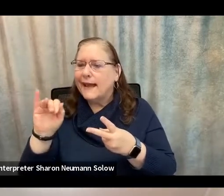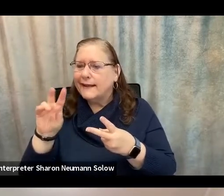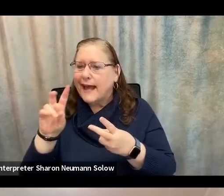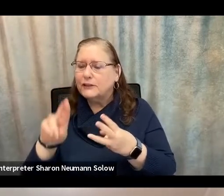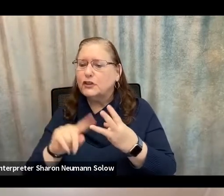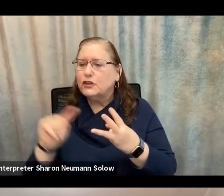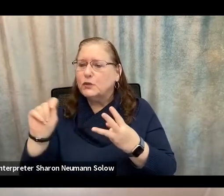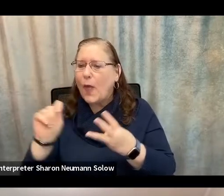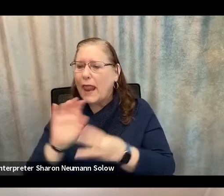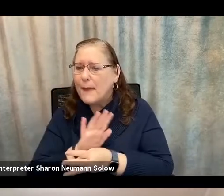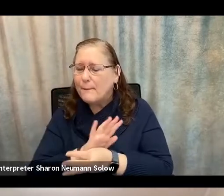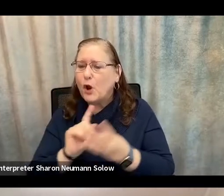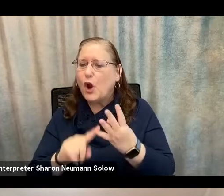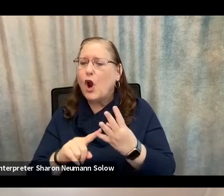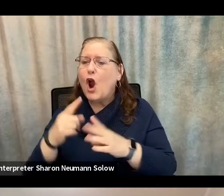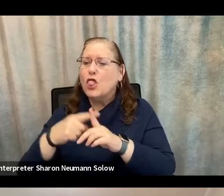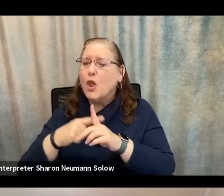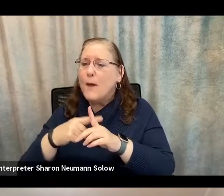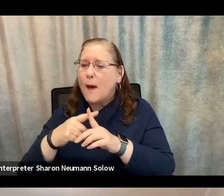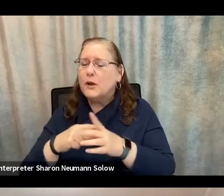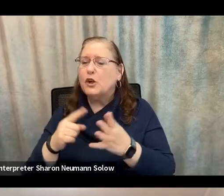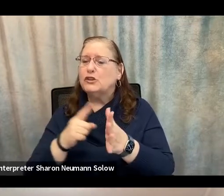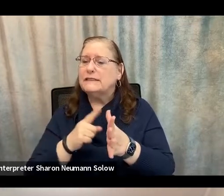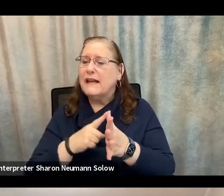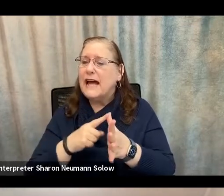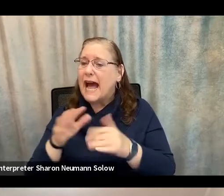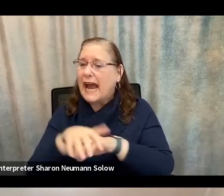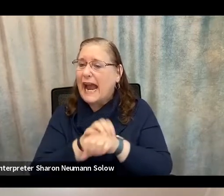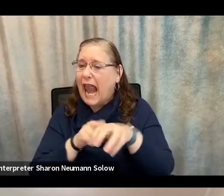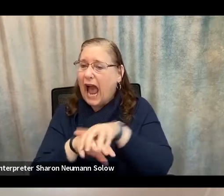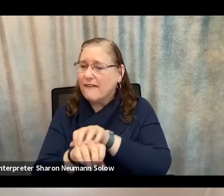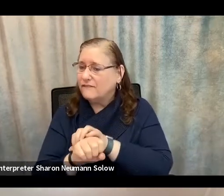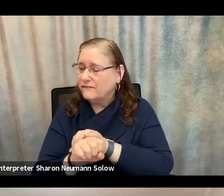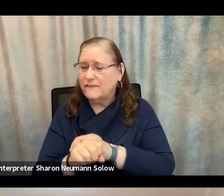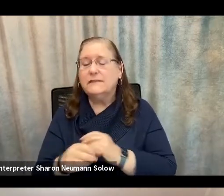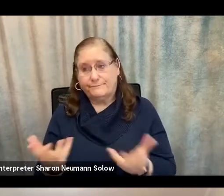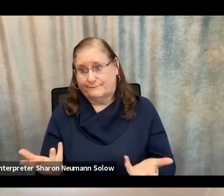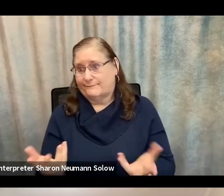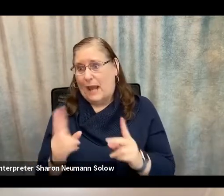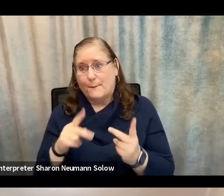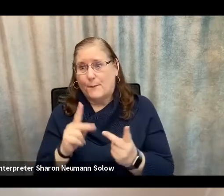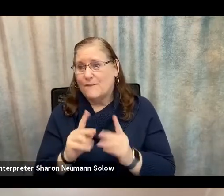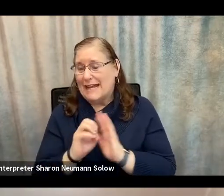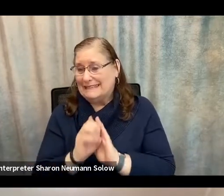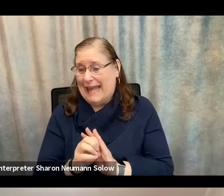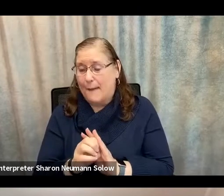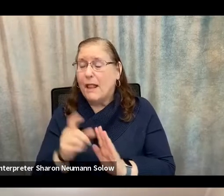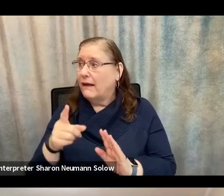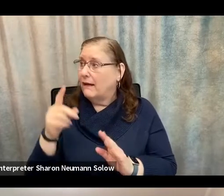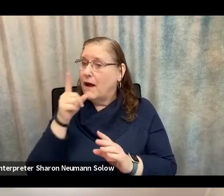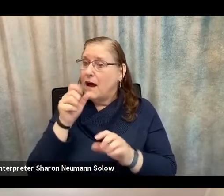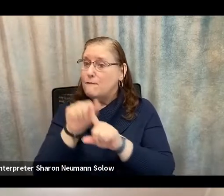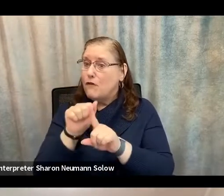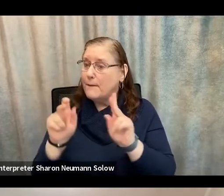thermometers, and gloves not being delivered. So again, a perfect example of how fraudsters are keeping an eye on the news,